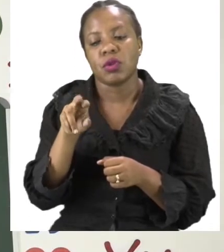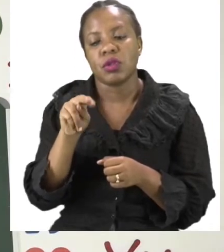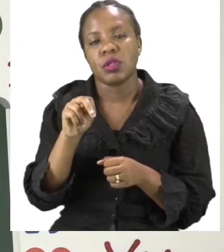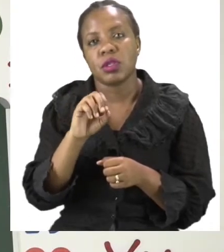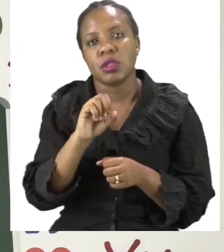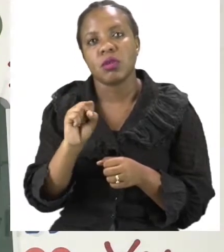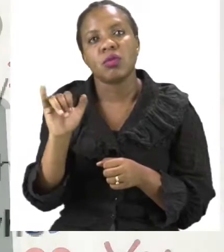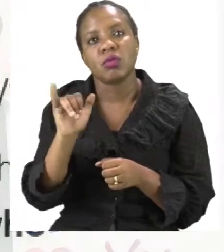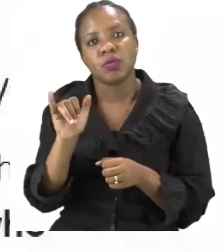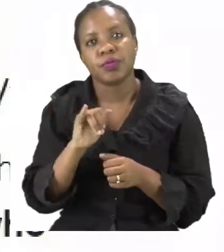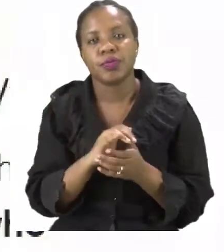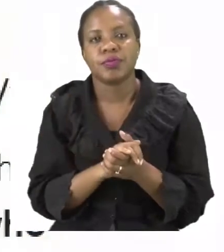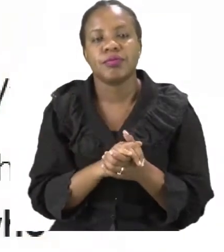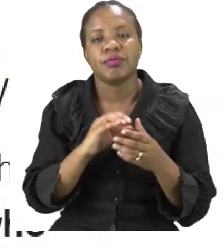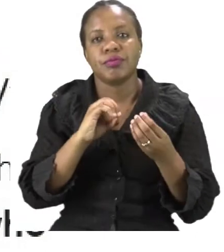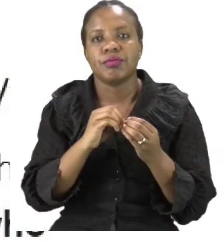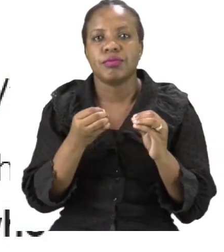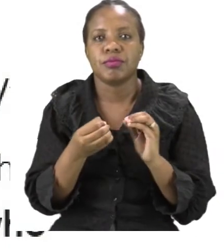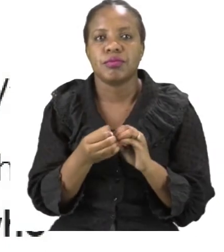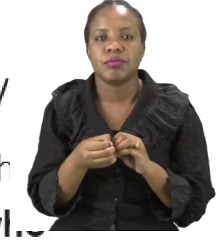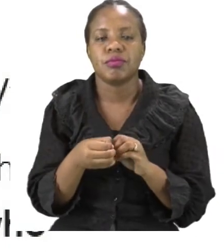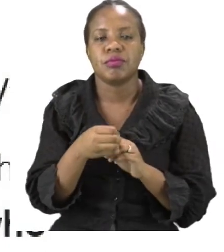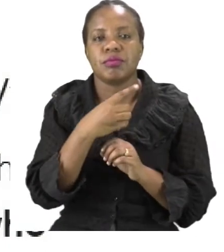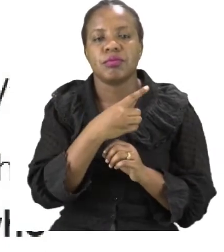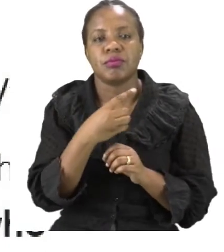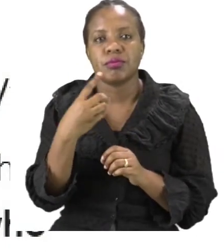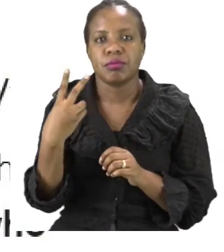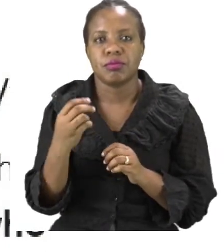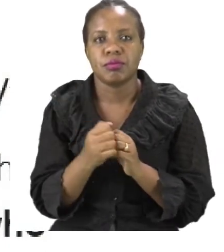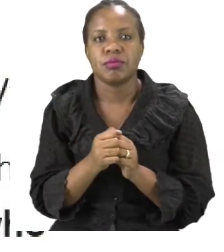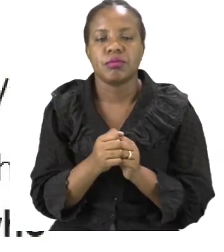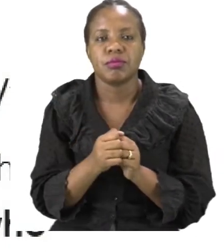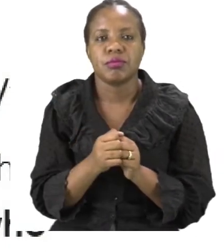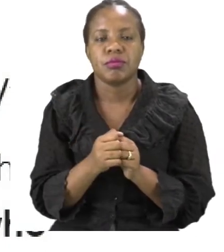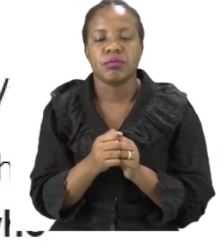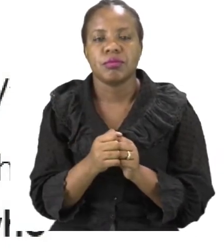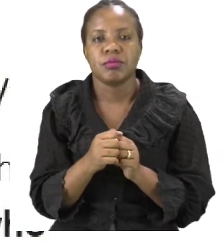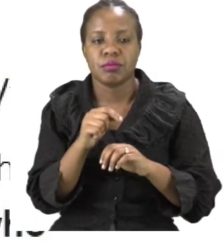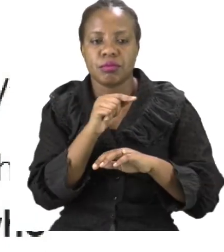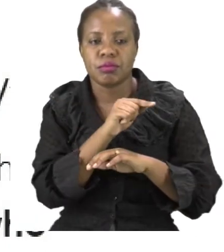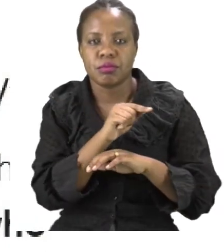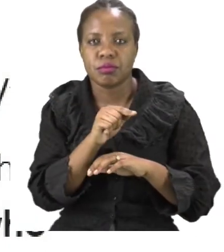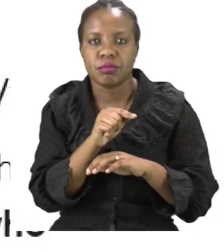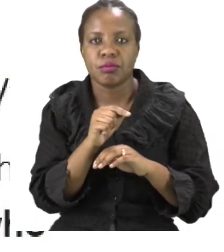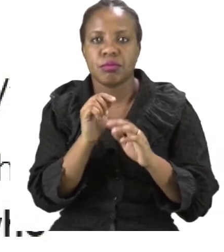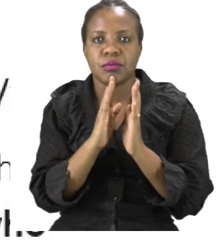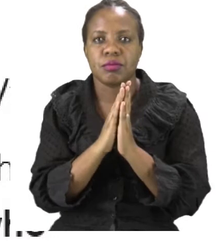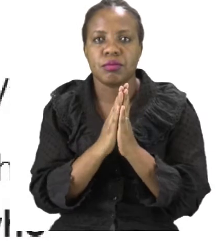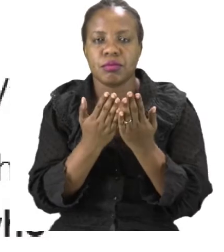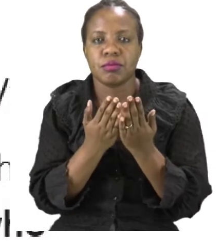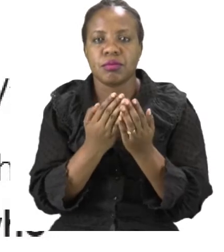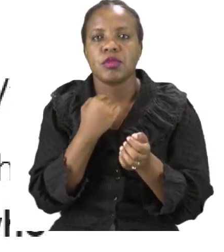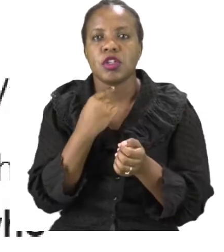On number 12 we have the sentence dash book is